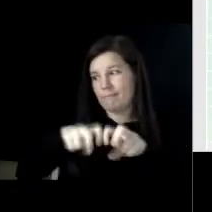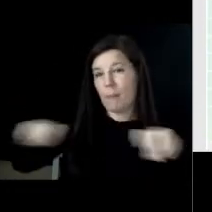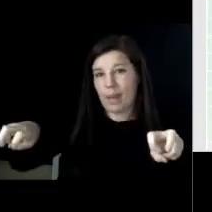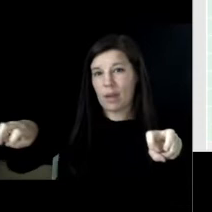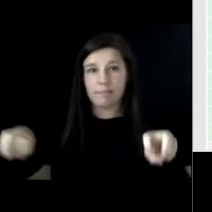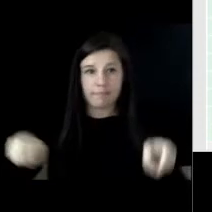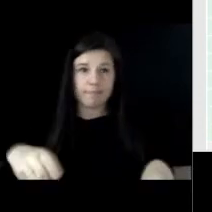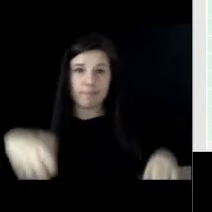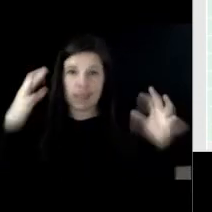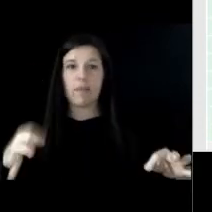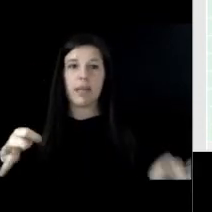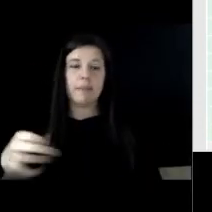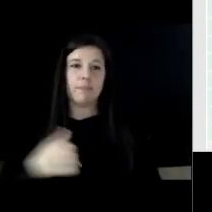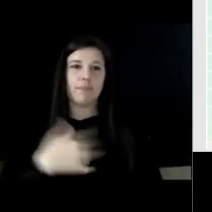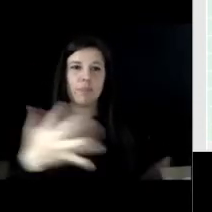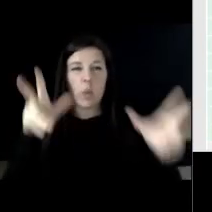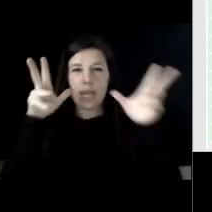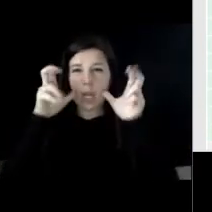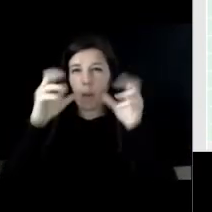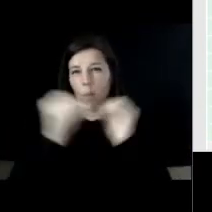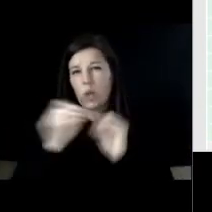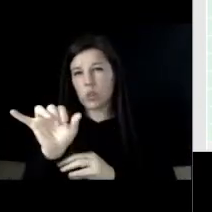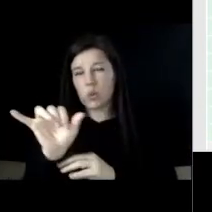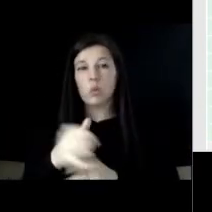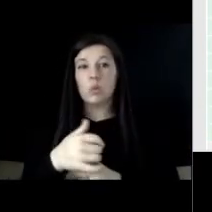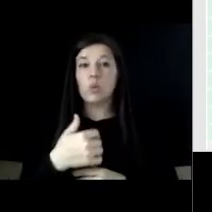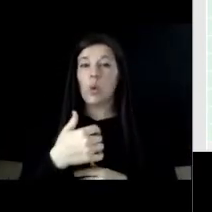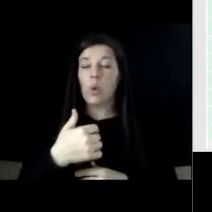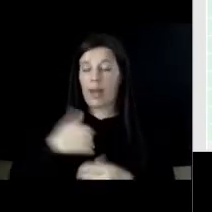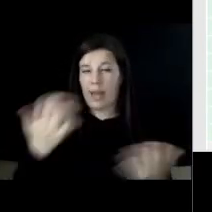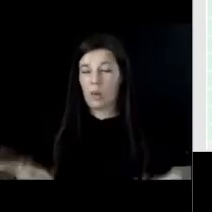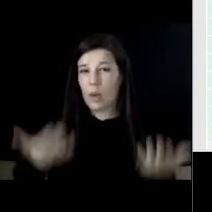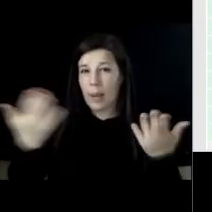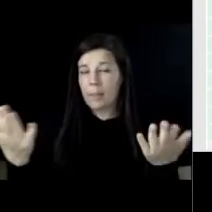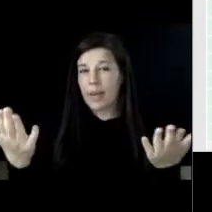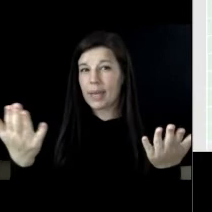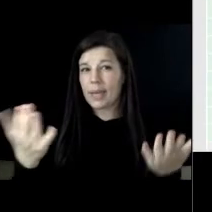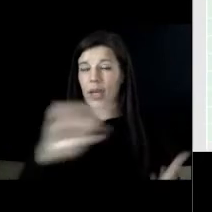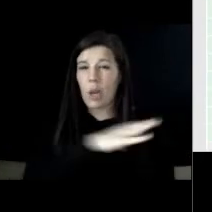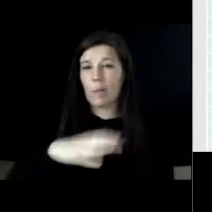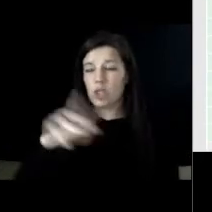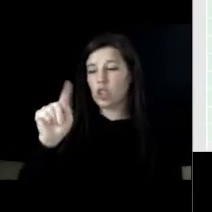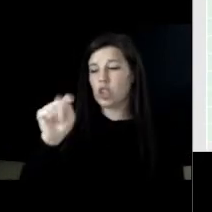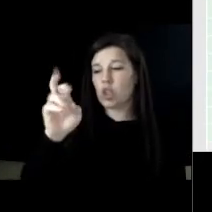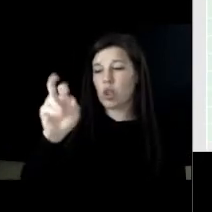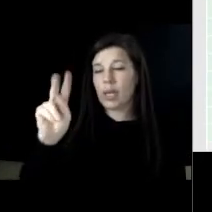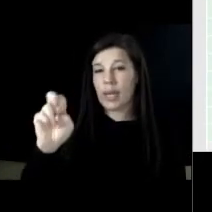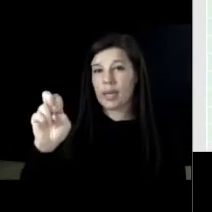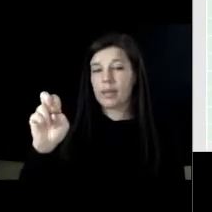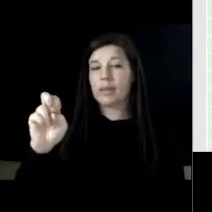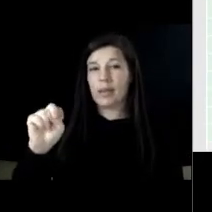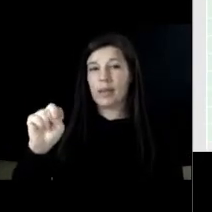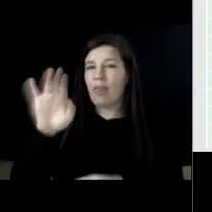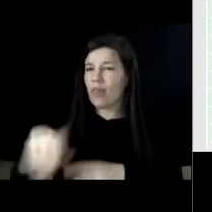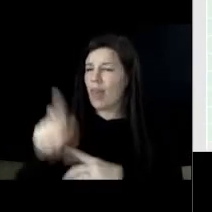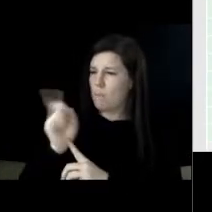absolutely so i know i i would like to hear more information as well so what i would recommend uh commissioner turkin is that when the item comes up let's